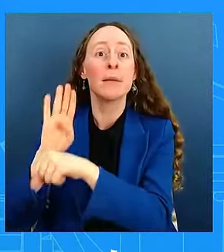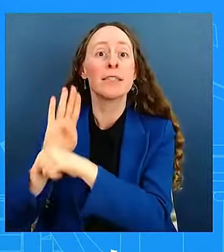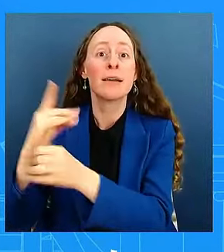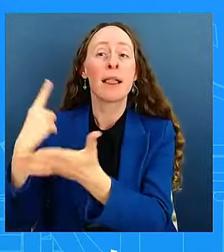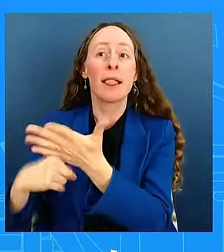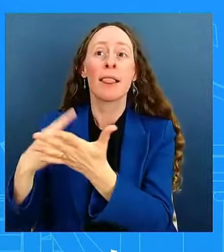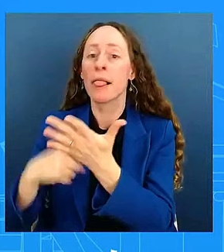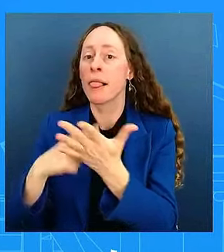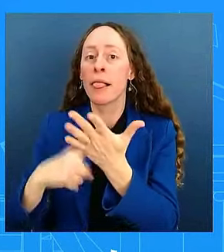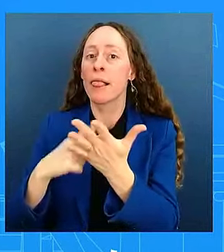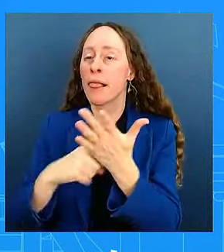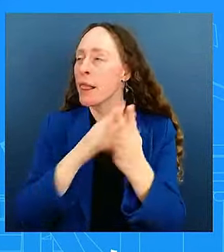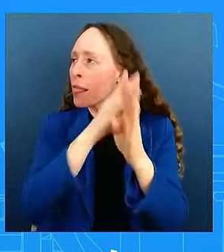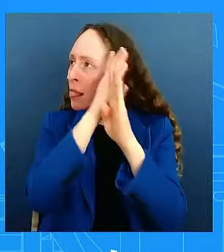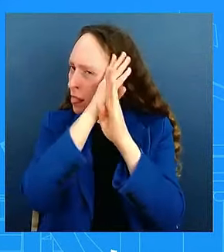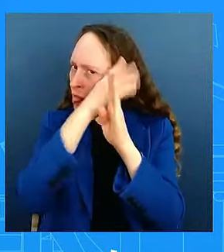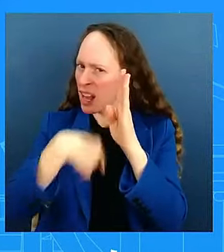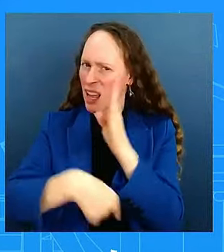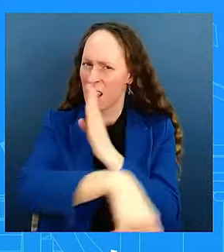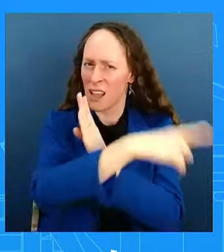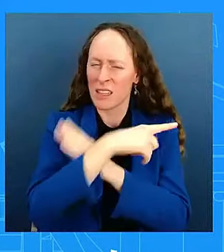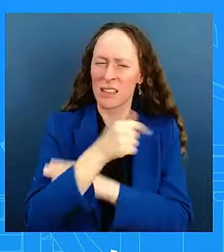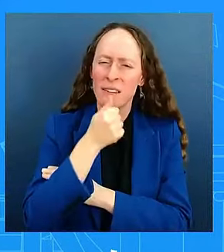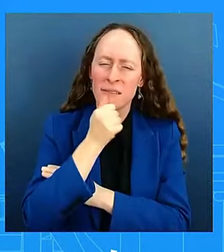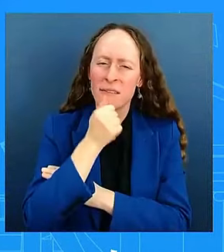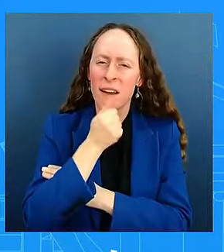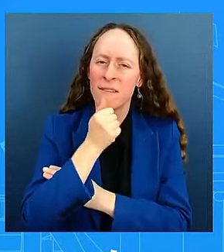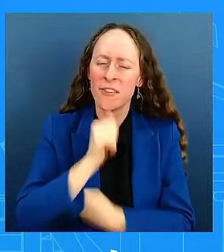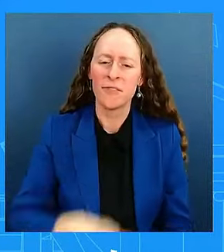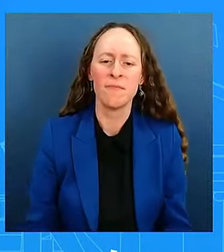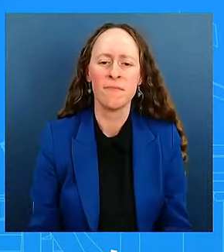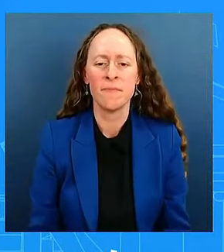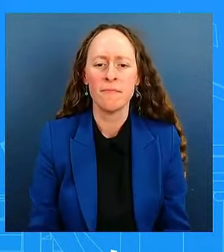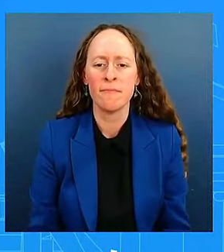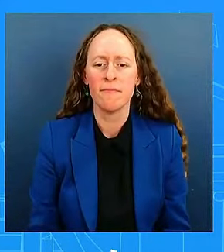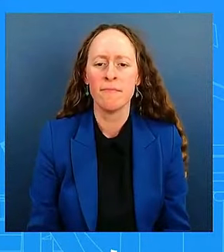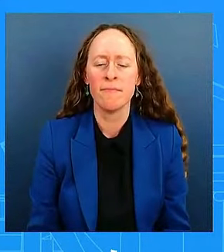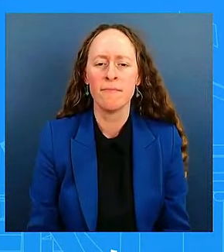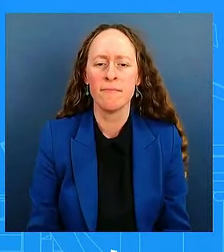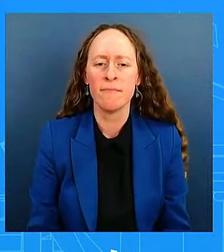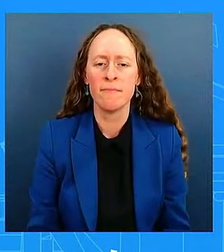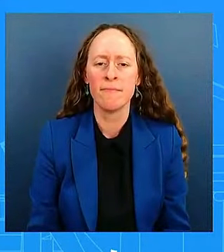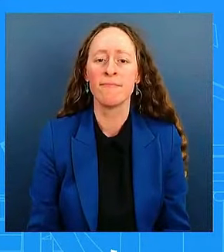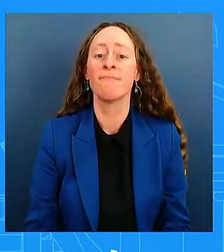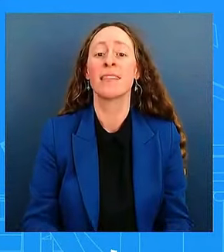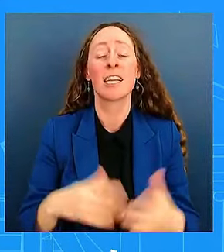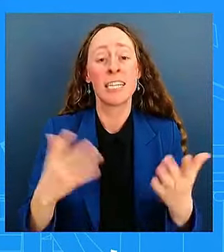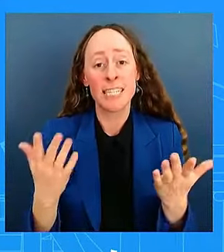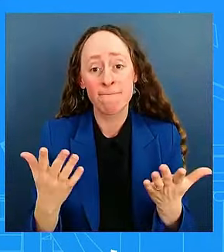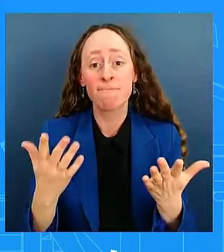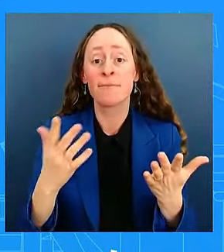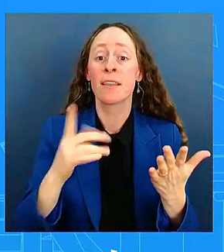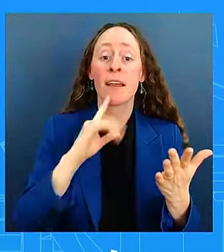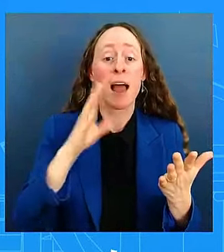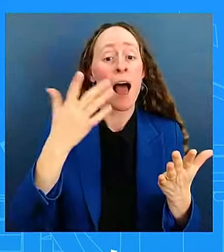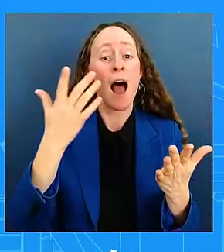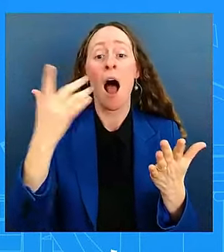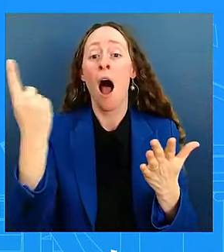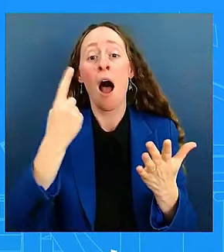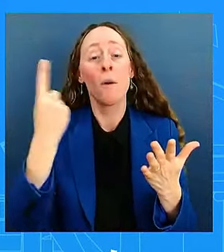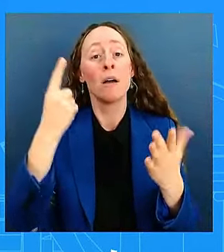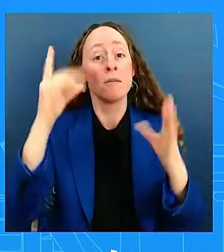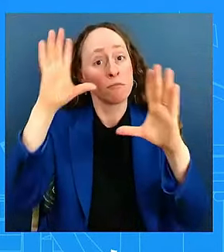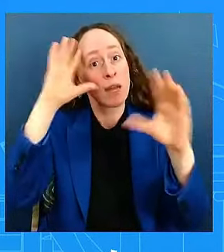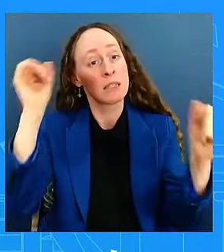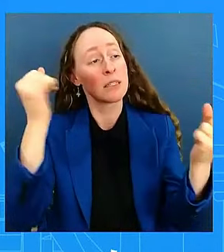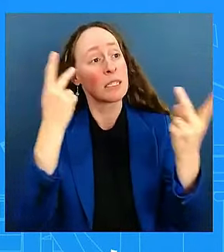we get this question, this type of question about human rights violations. Anytime he meets, uh, he travels and if that's going